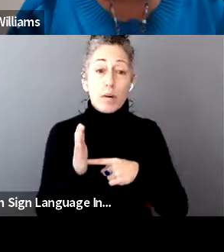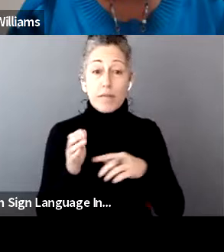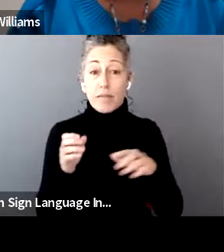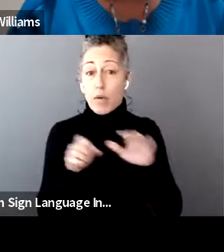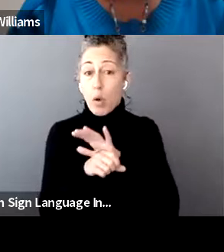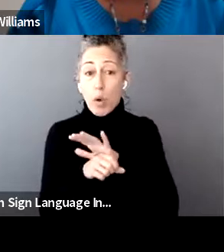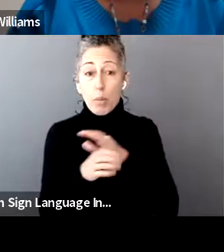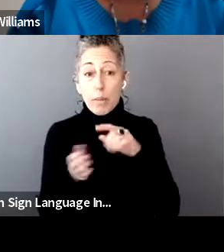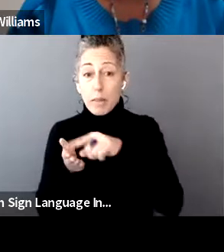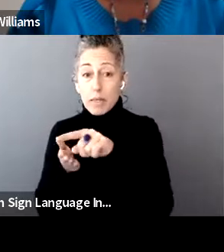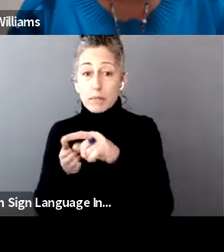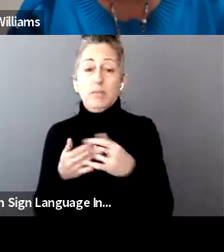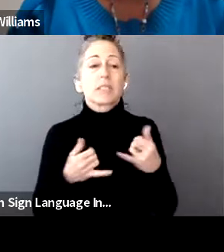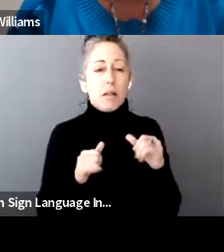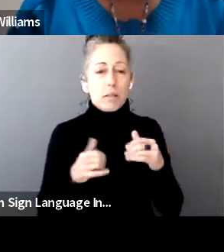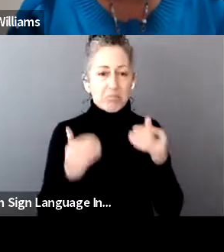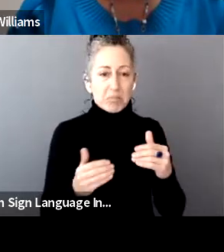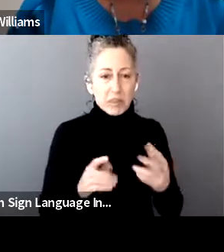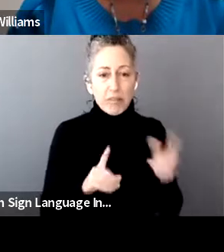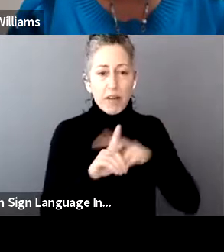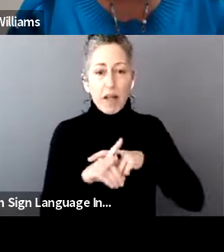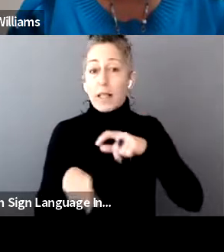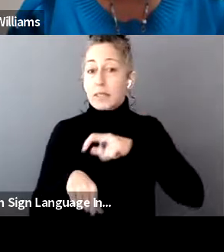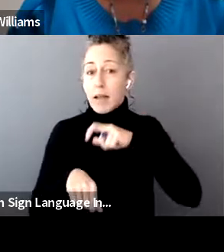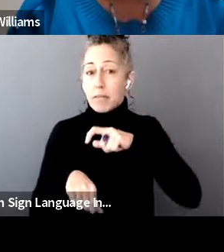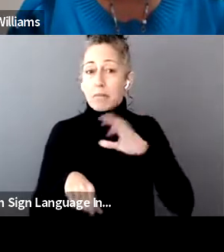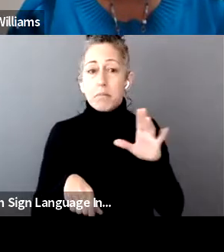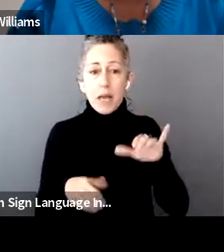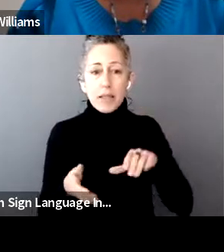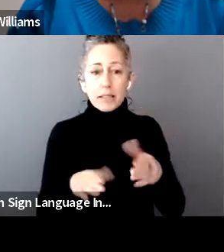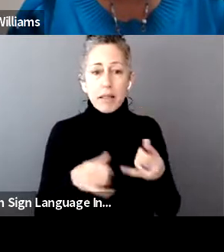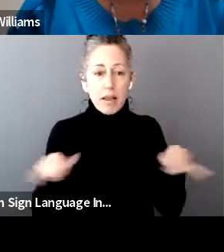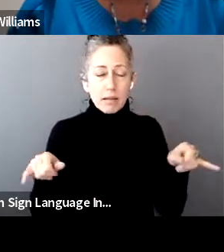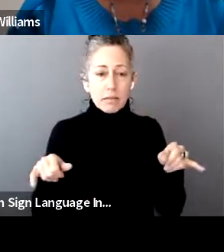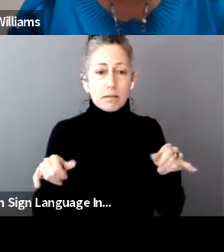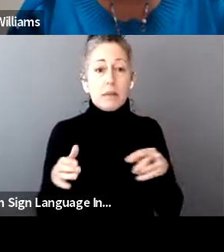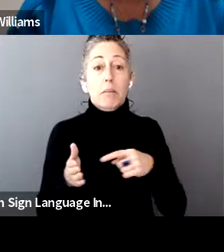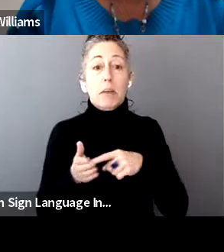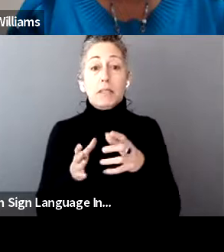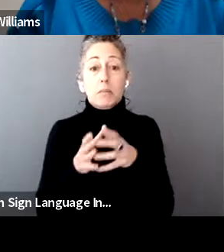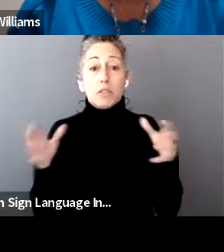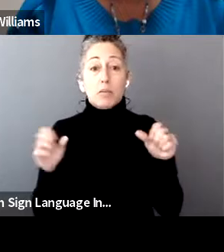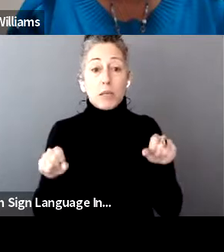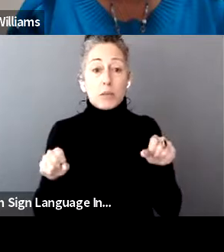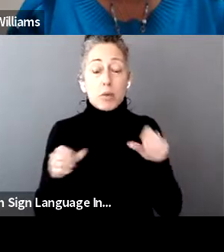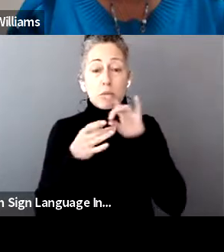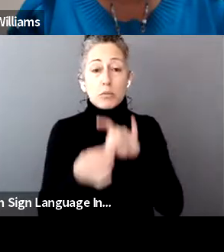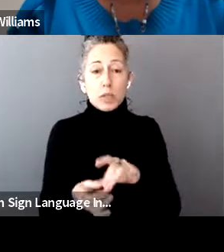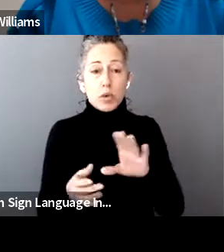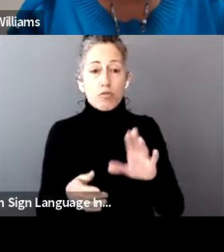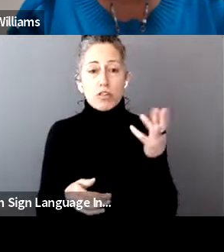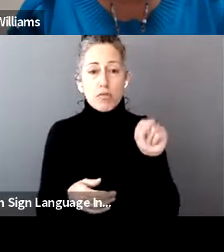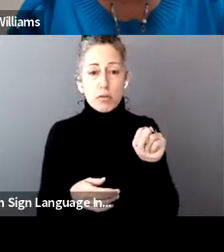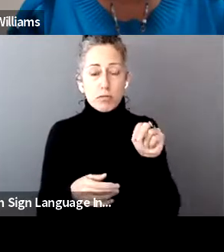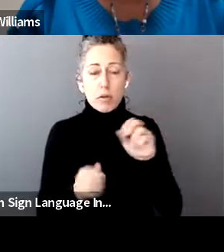you should still file your return on time by the deadline and pay as much as you can with your return to avoid or